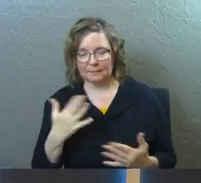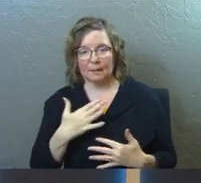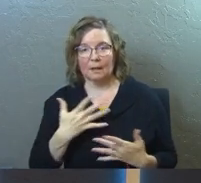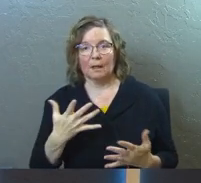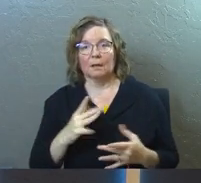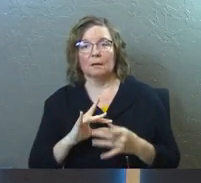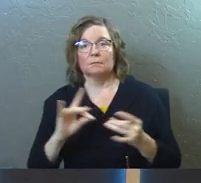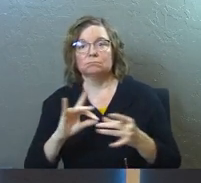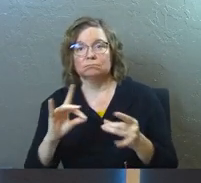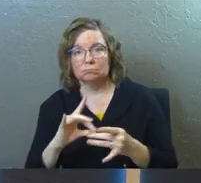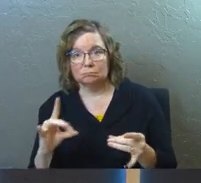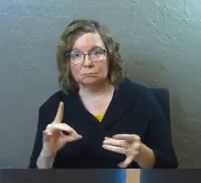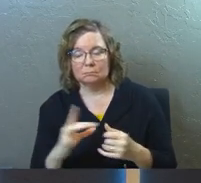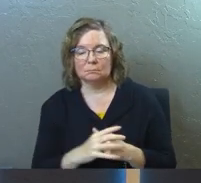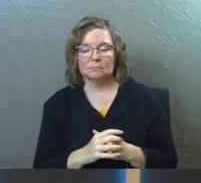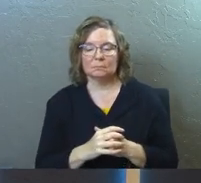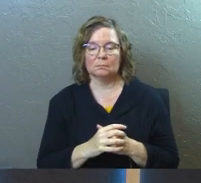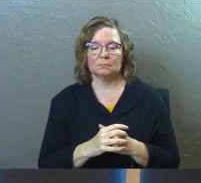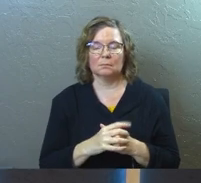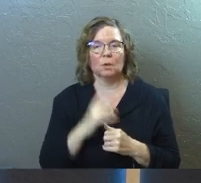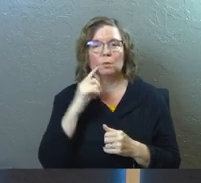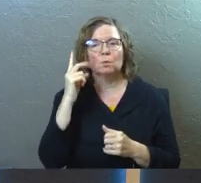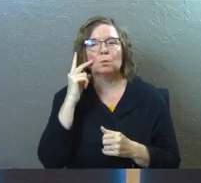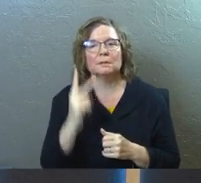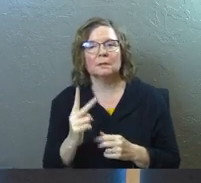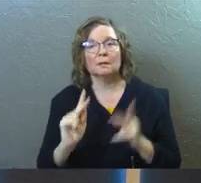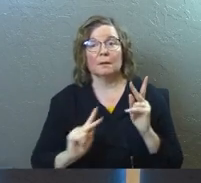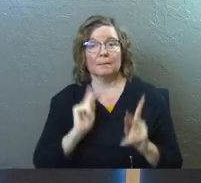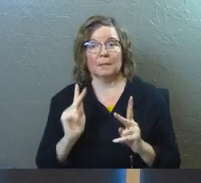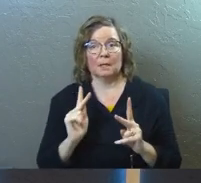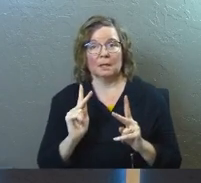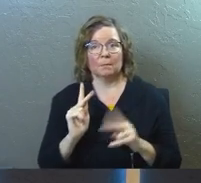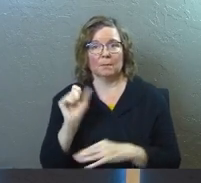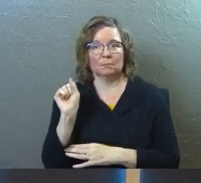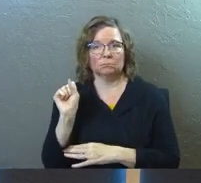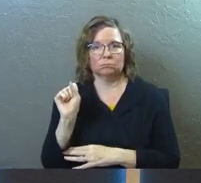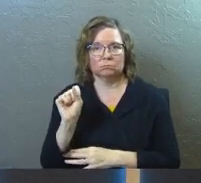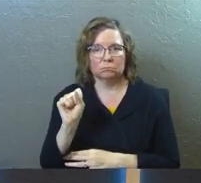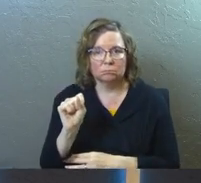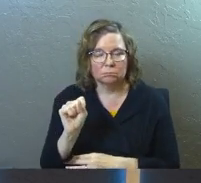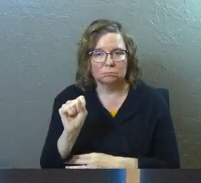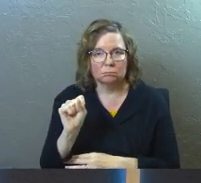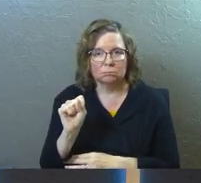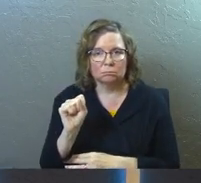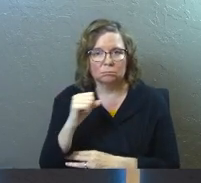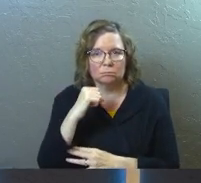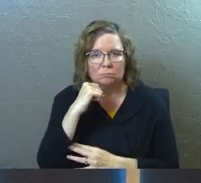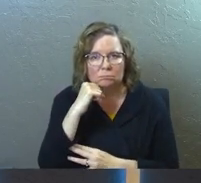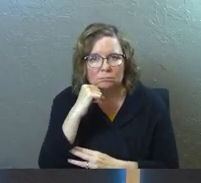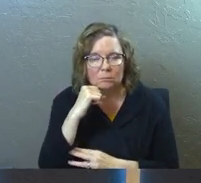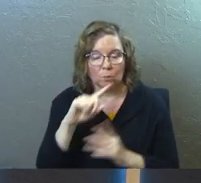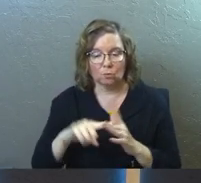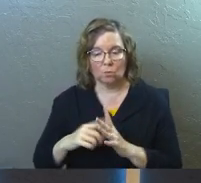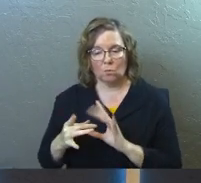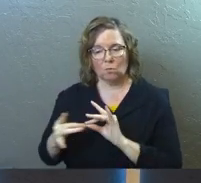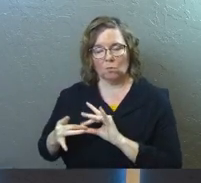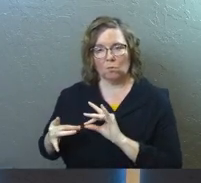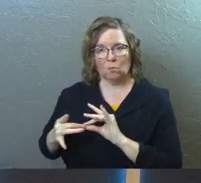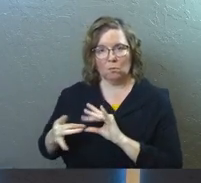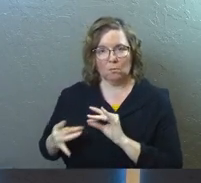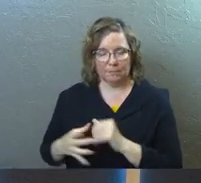take a breath and start to speak. And you, you could just see the people lean forward toward her when she would start to talk